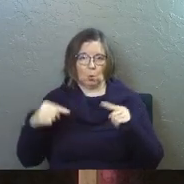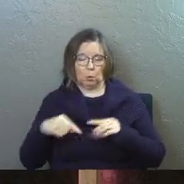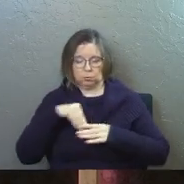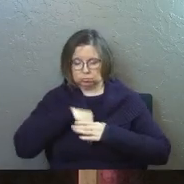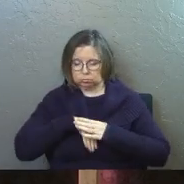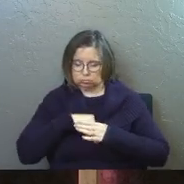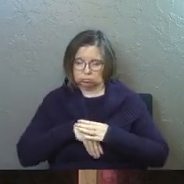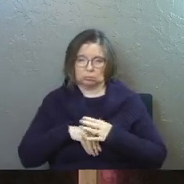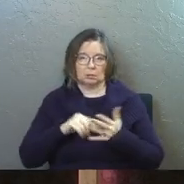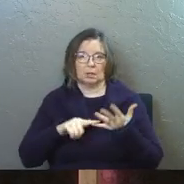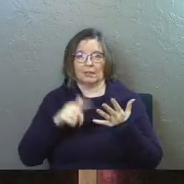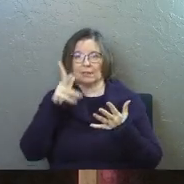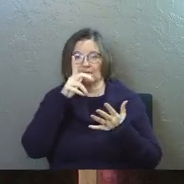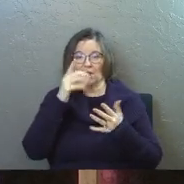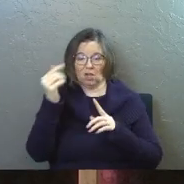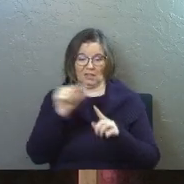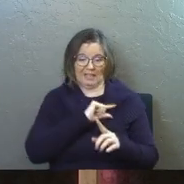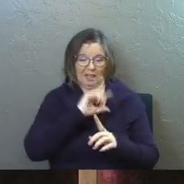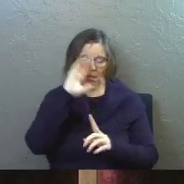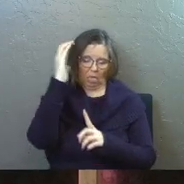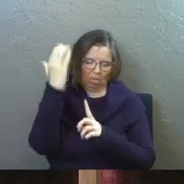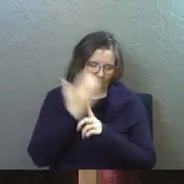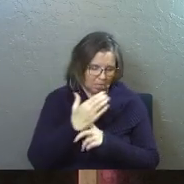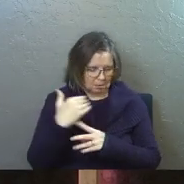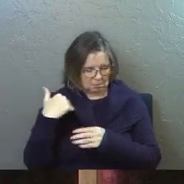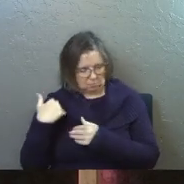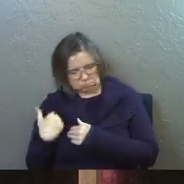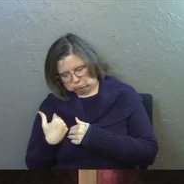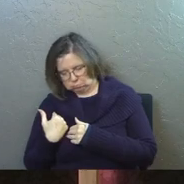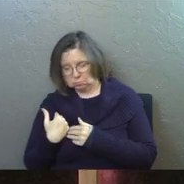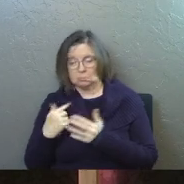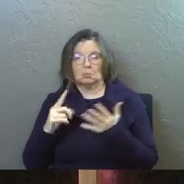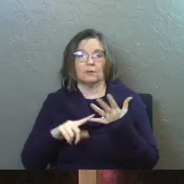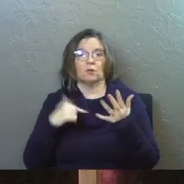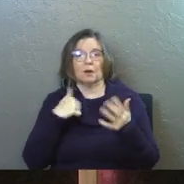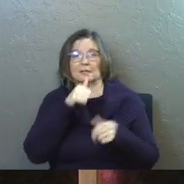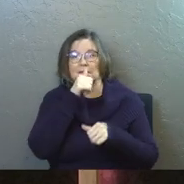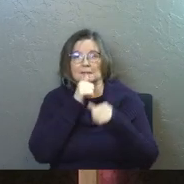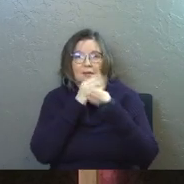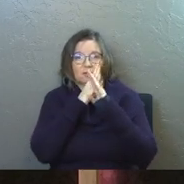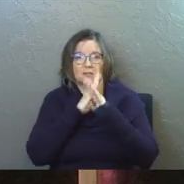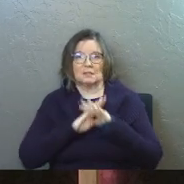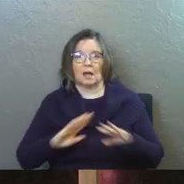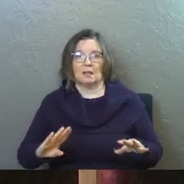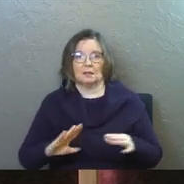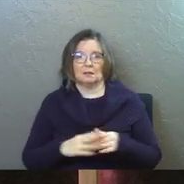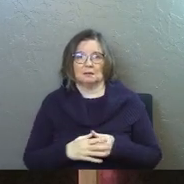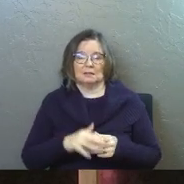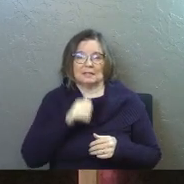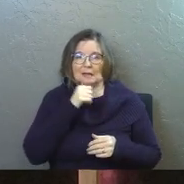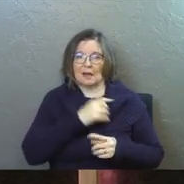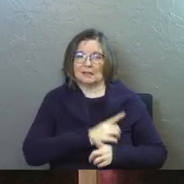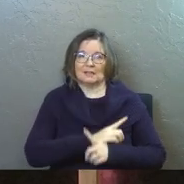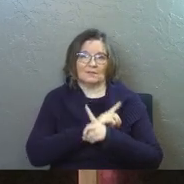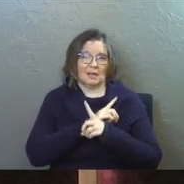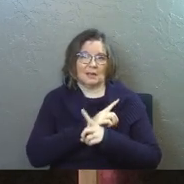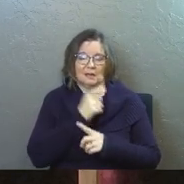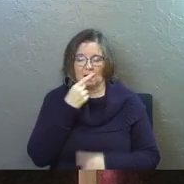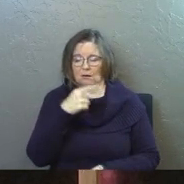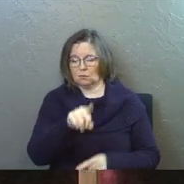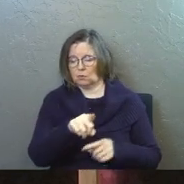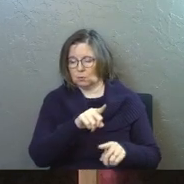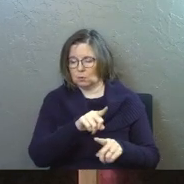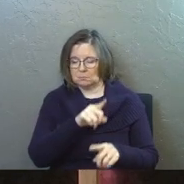for us. He let the father place the guilt all on his shoulders for us. suffered silently, not defending, not